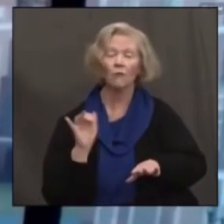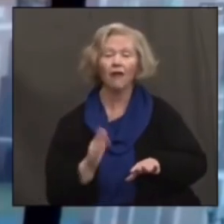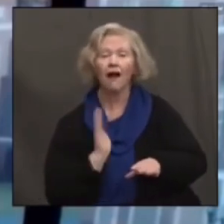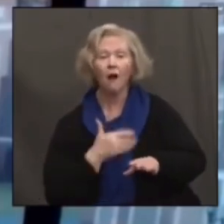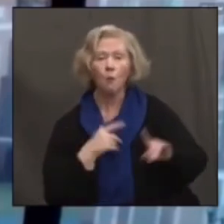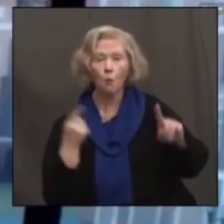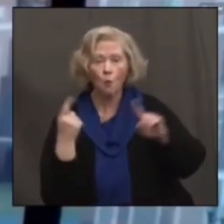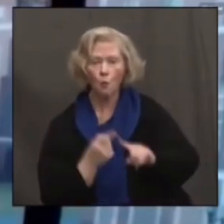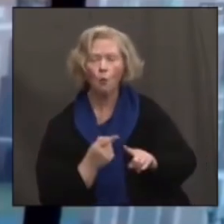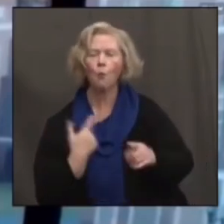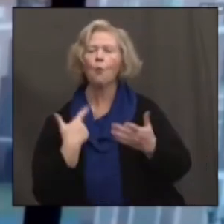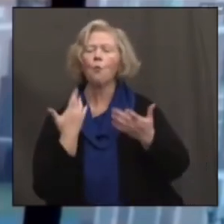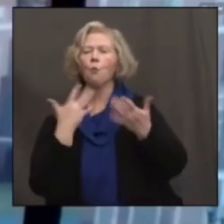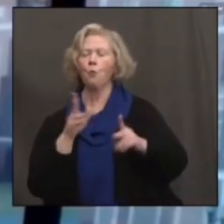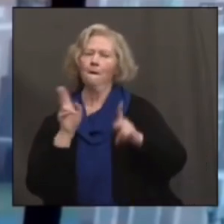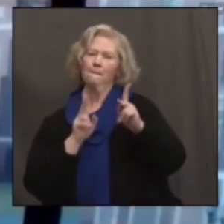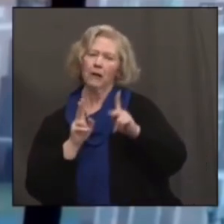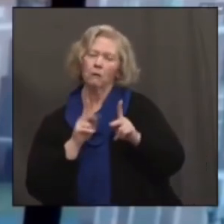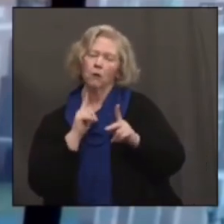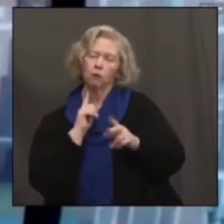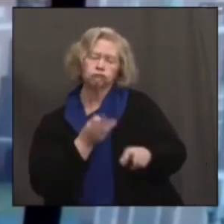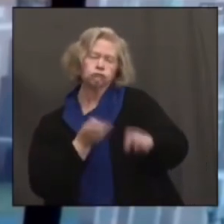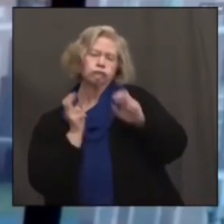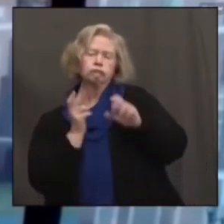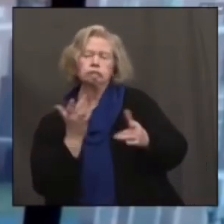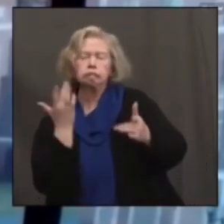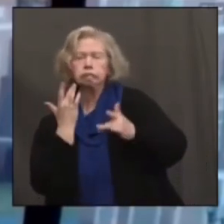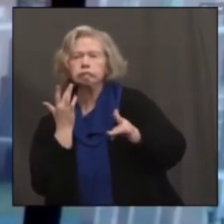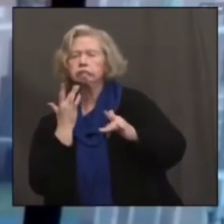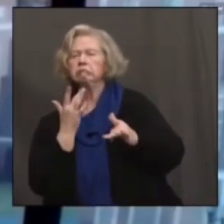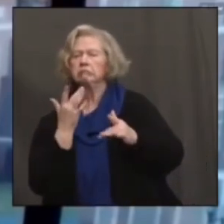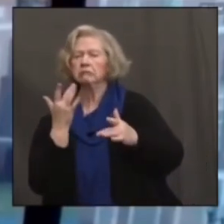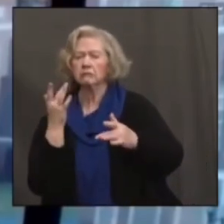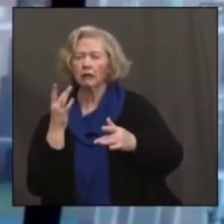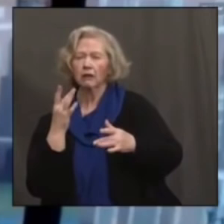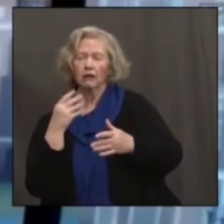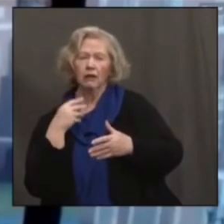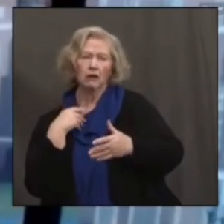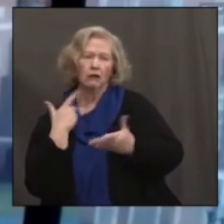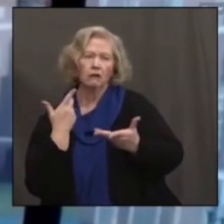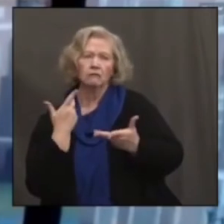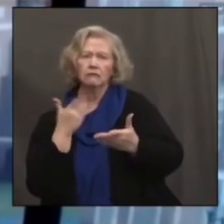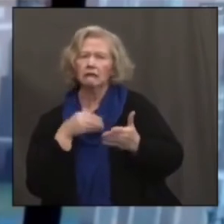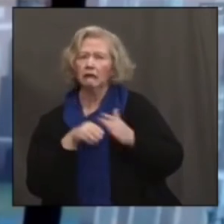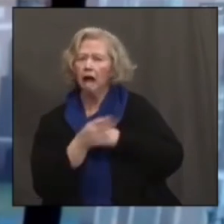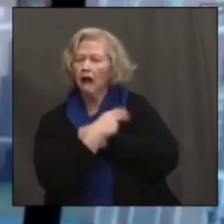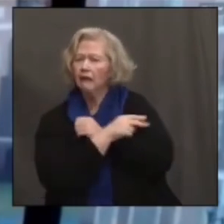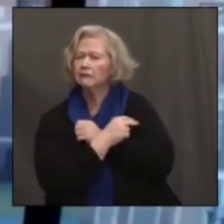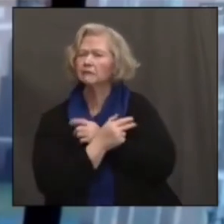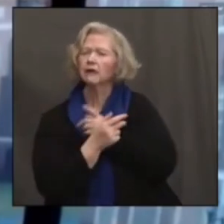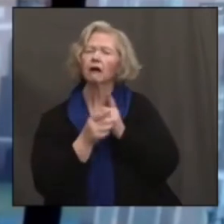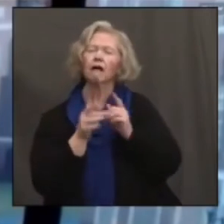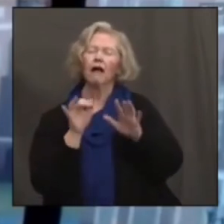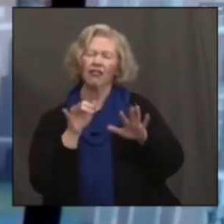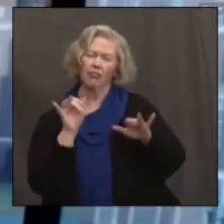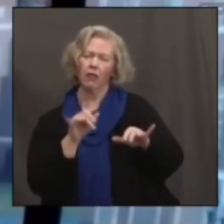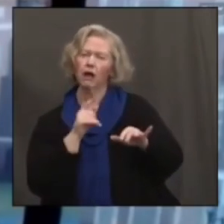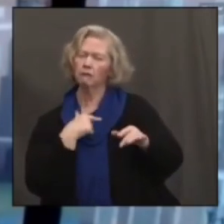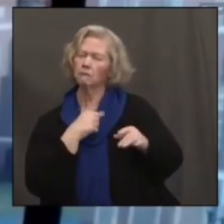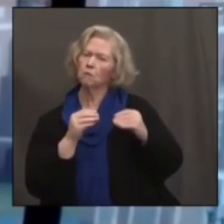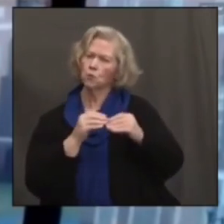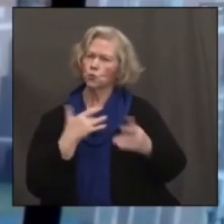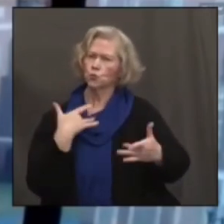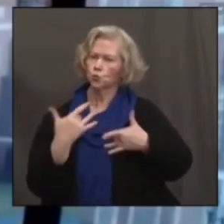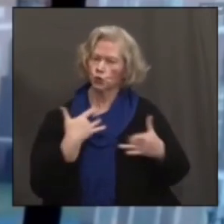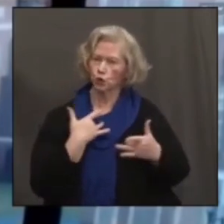severe morbidity and the mortality caused by COVID. So getting the vaccine out to those people who are most at